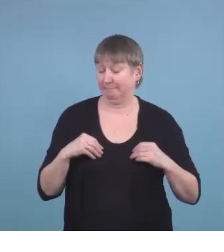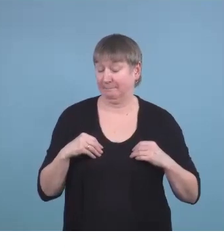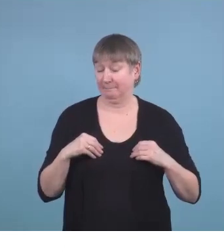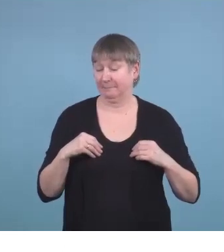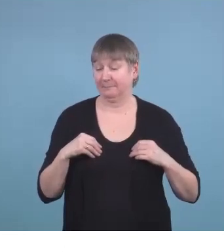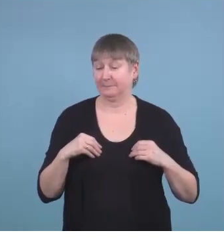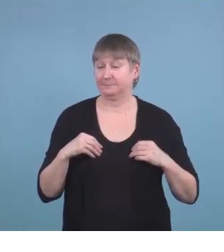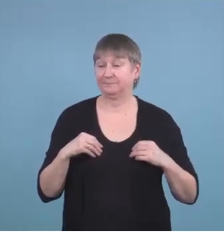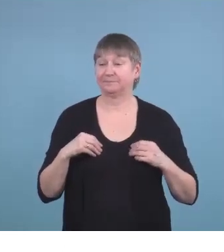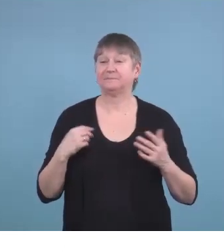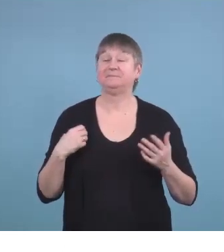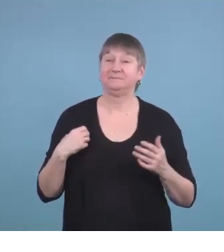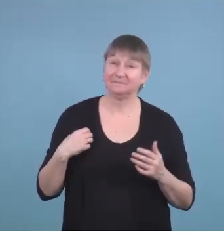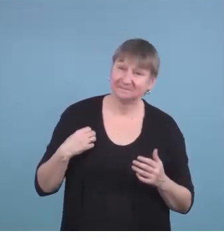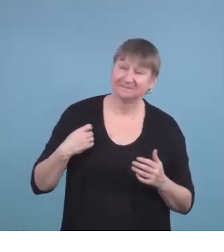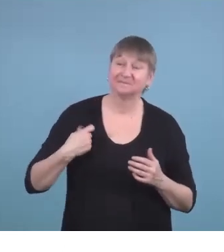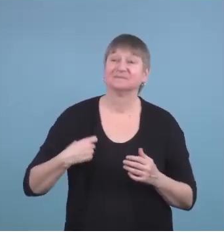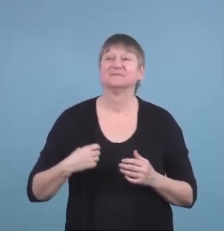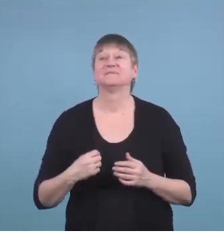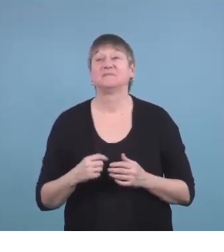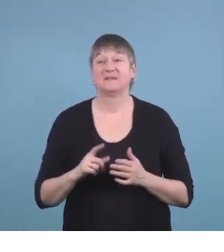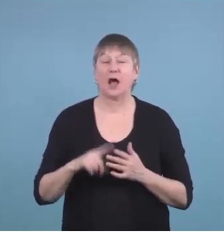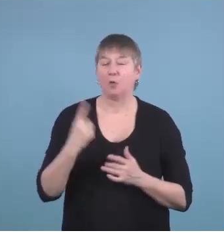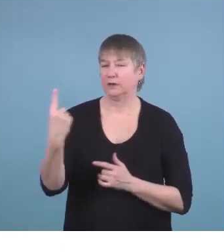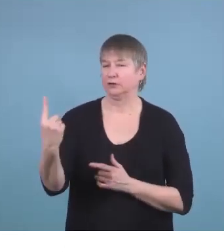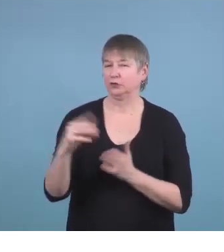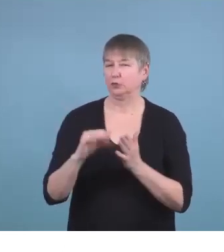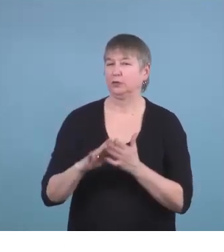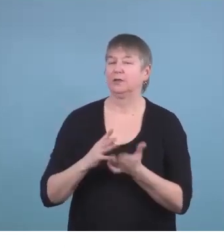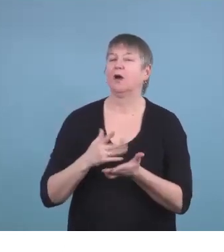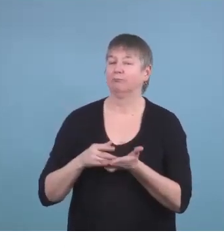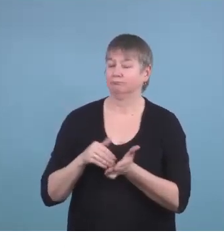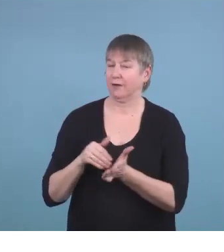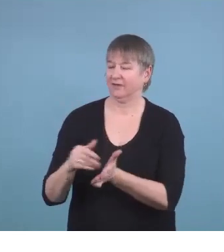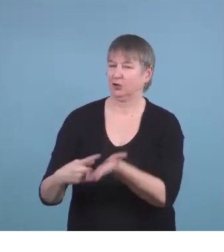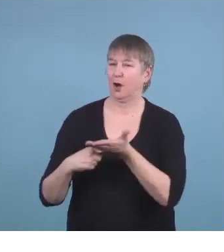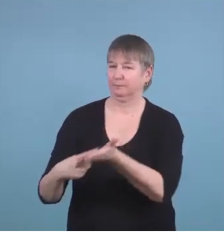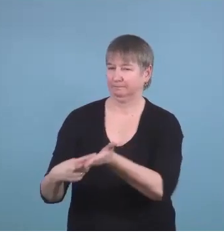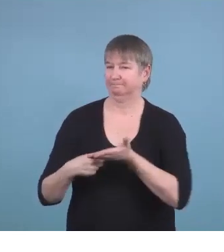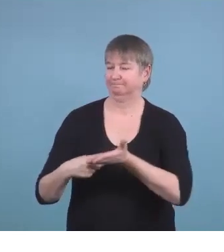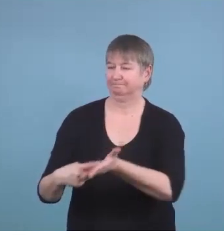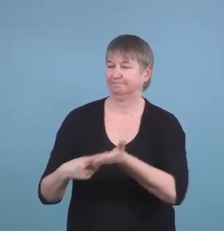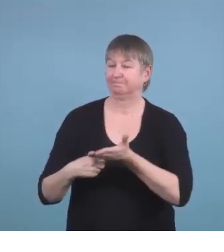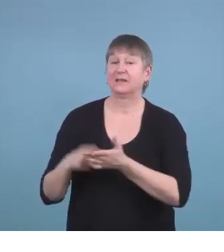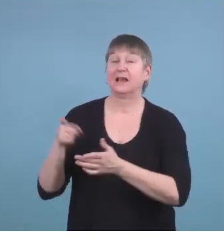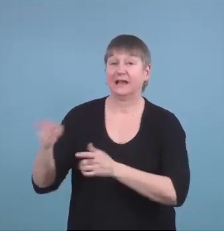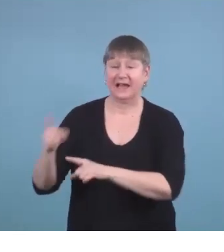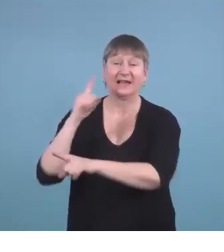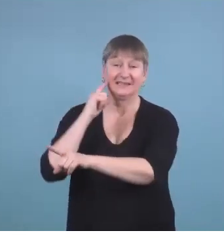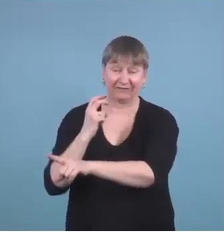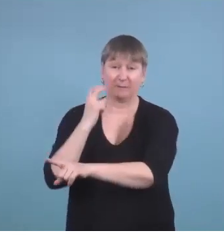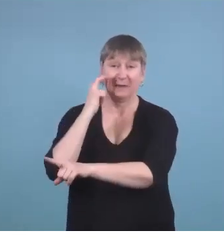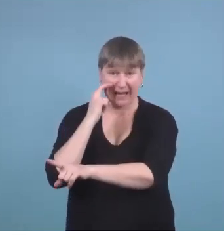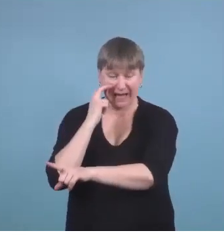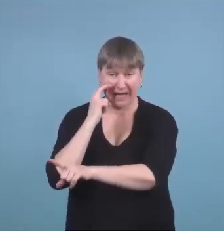I've been having a lot of conversations with one of our students who happens to be deaf, blind, transgender,